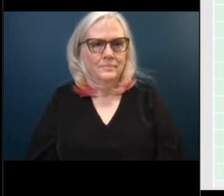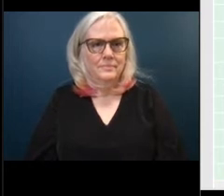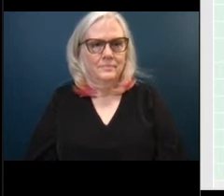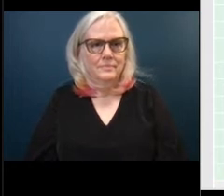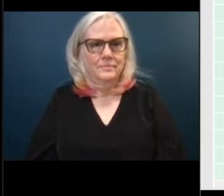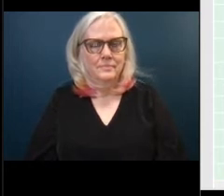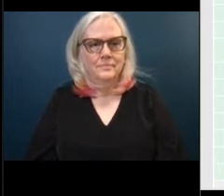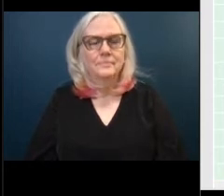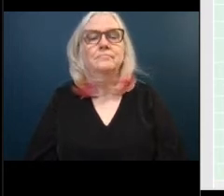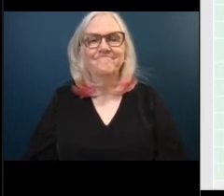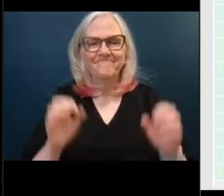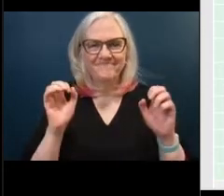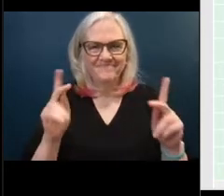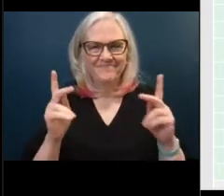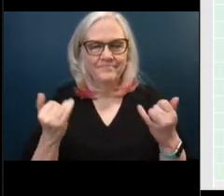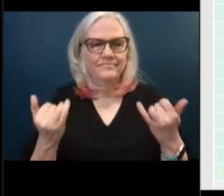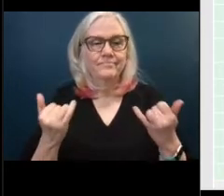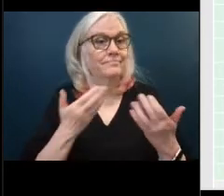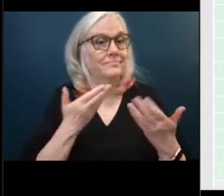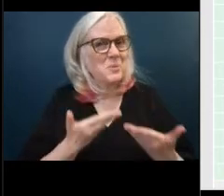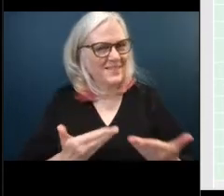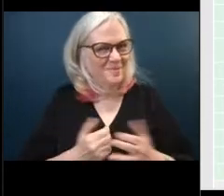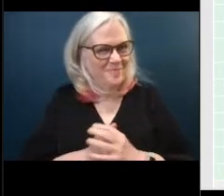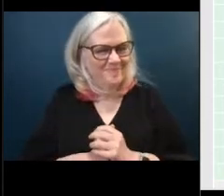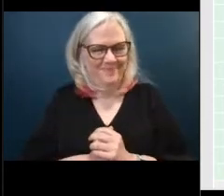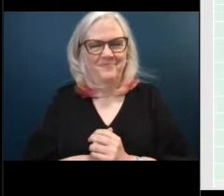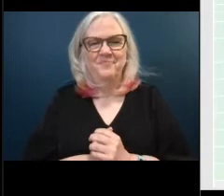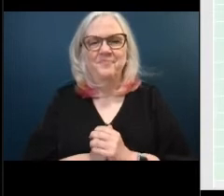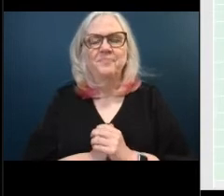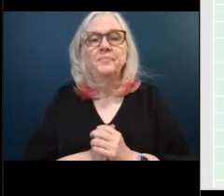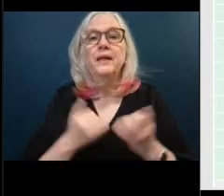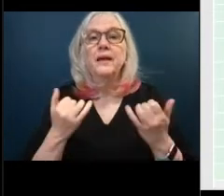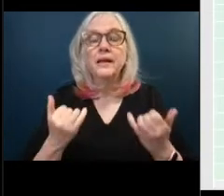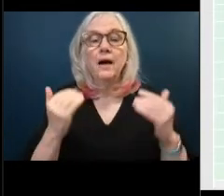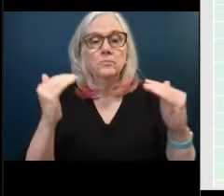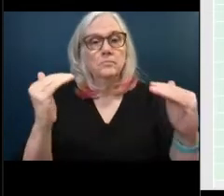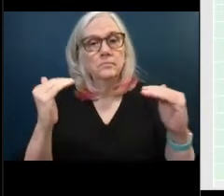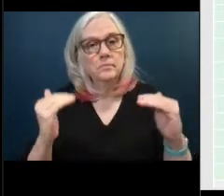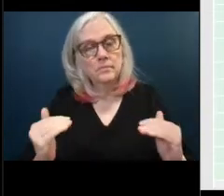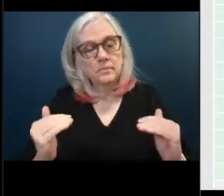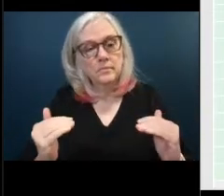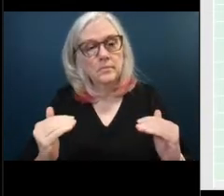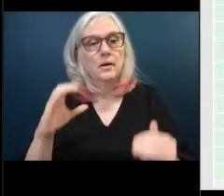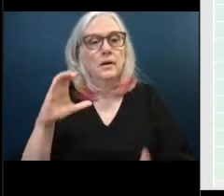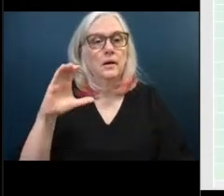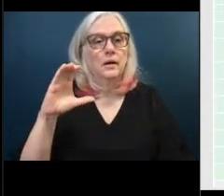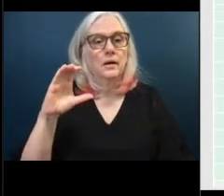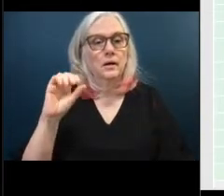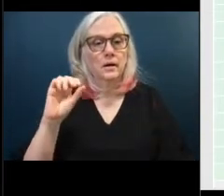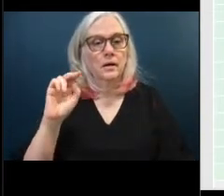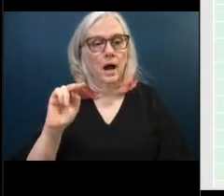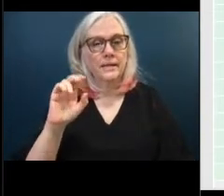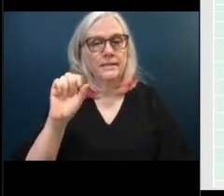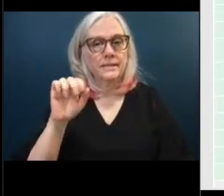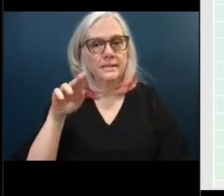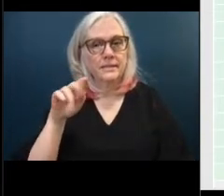all right you're very welcome we are now moving on to consent agenda are there any items